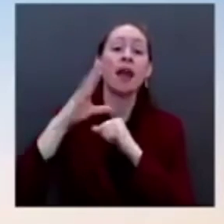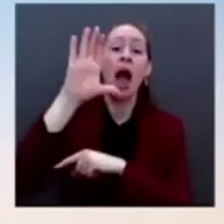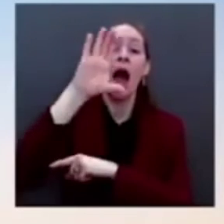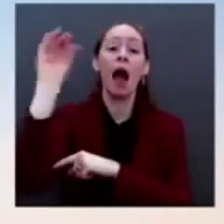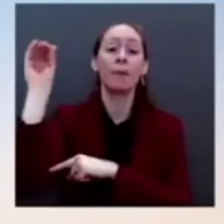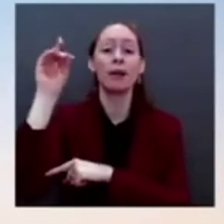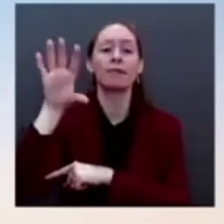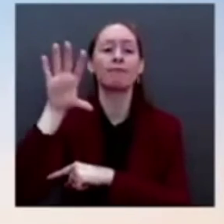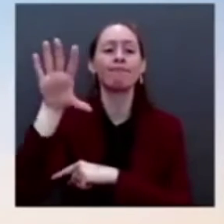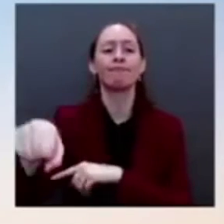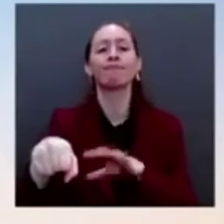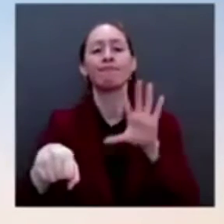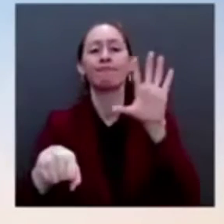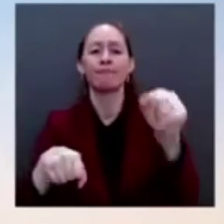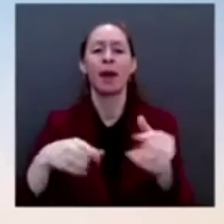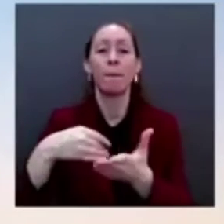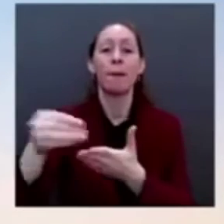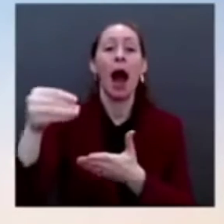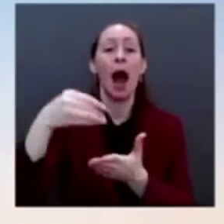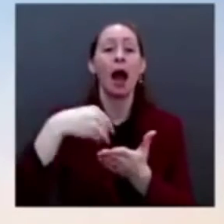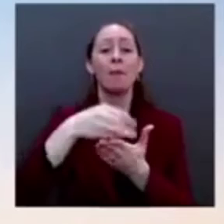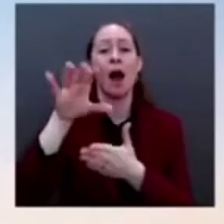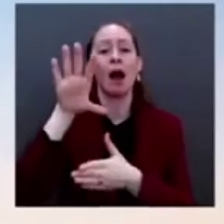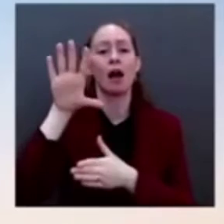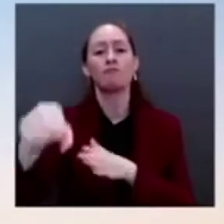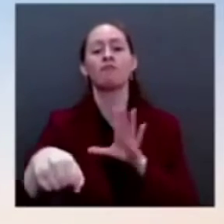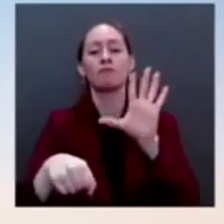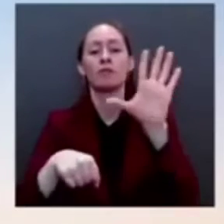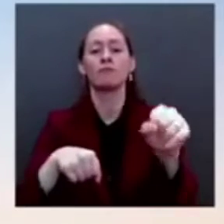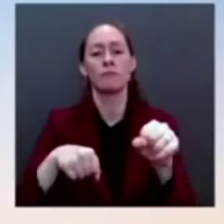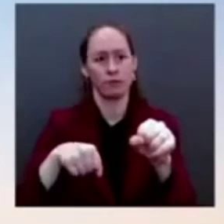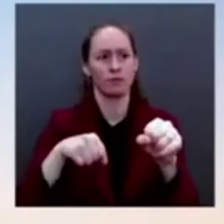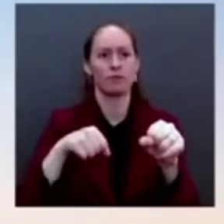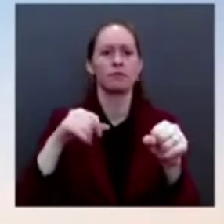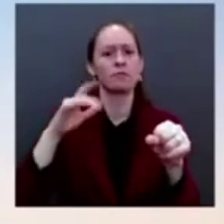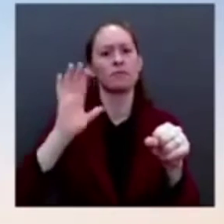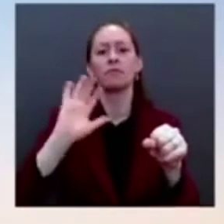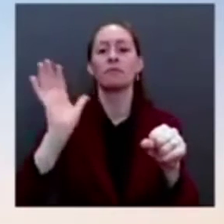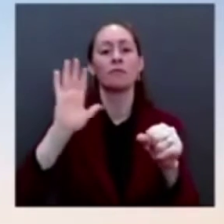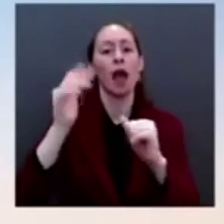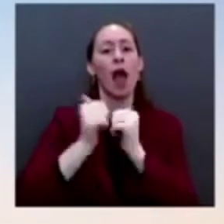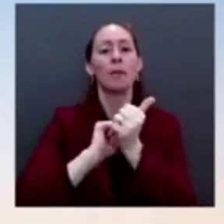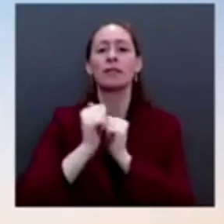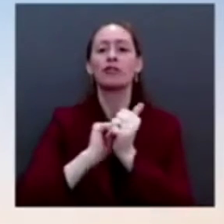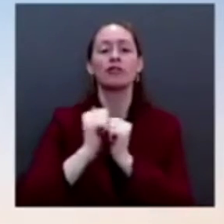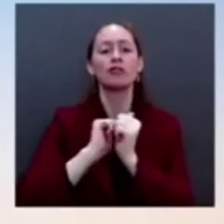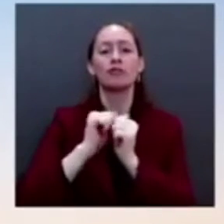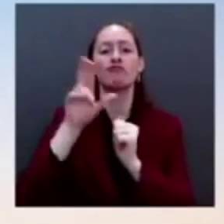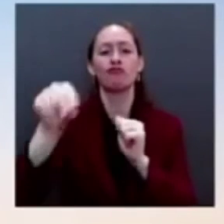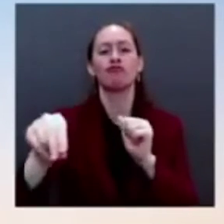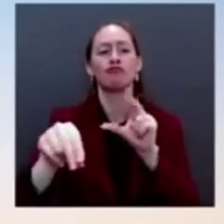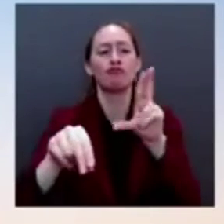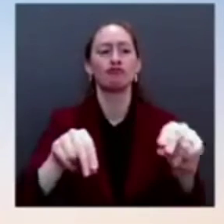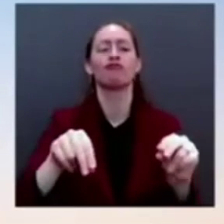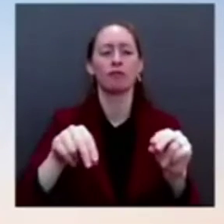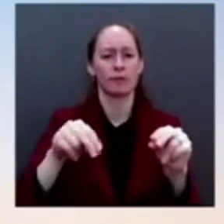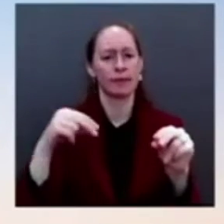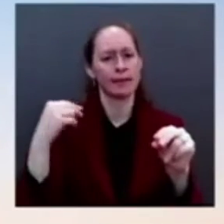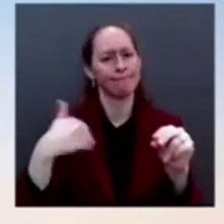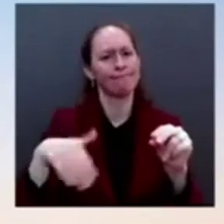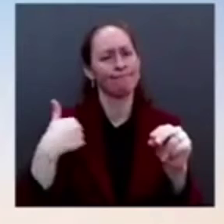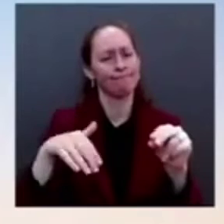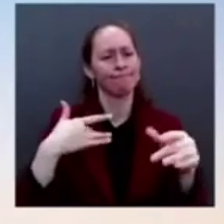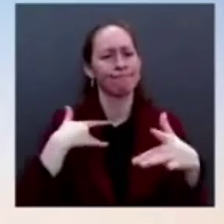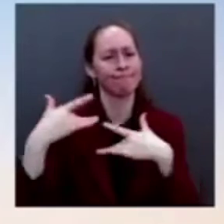competitive threat. That's not a healthy place for the system. And the large platforms, the large platforms